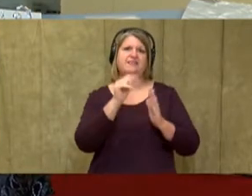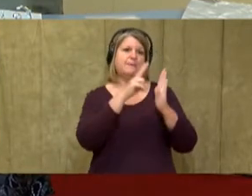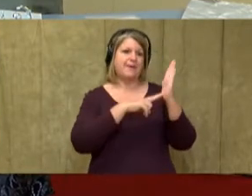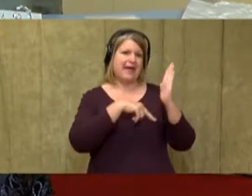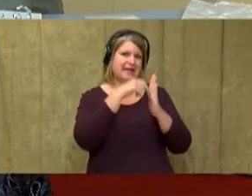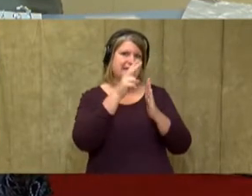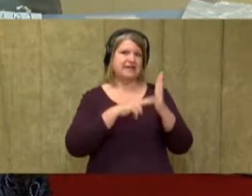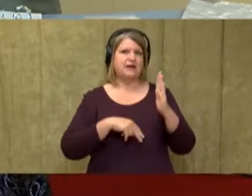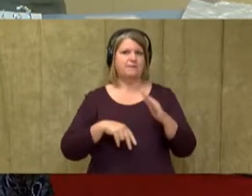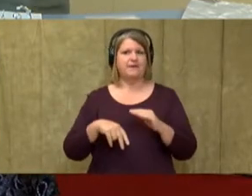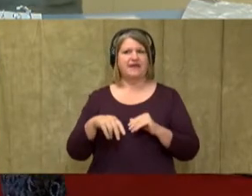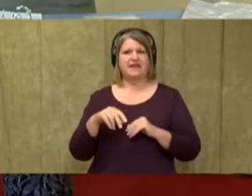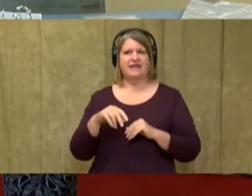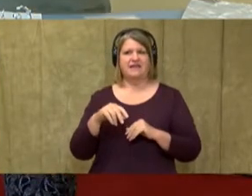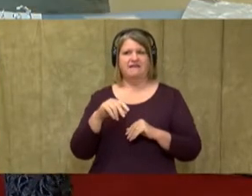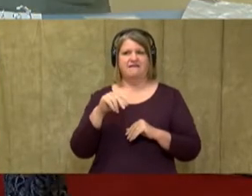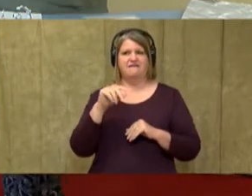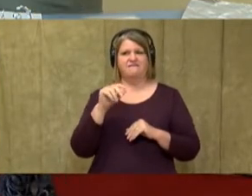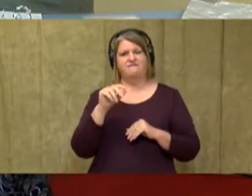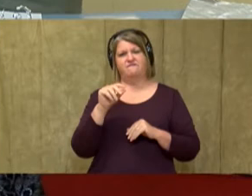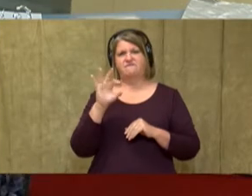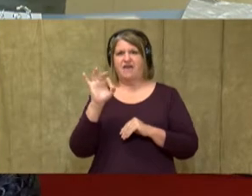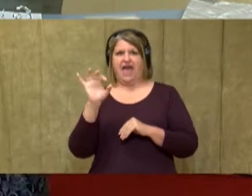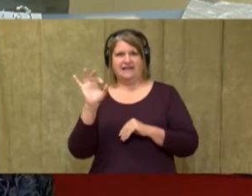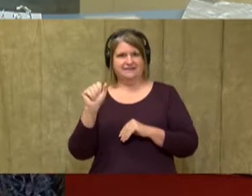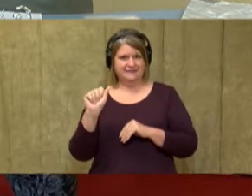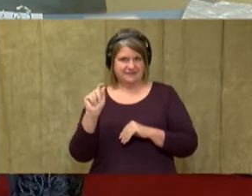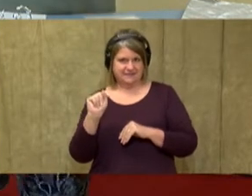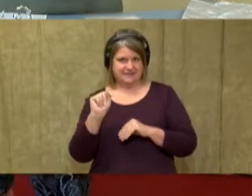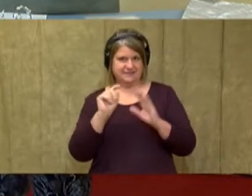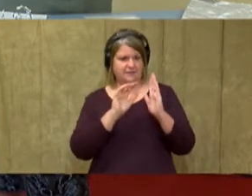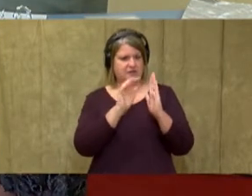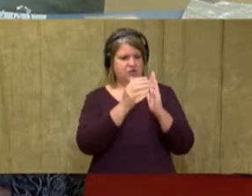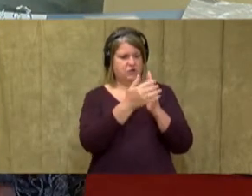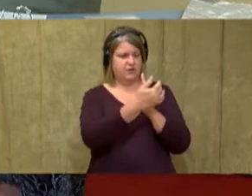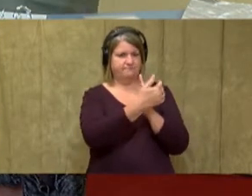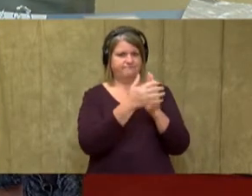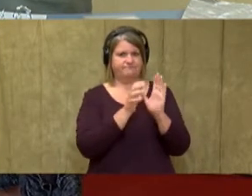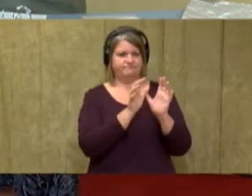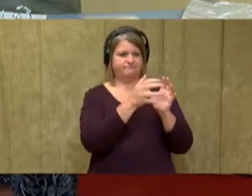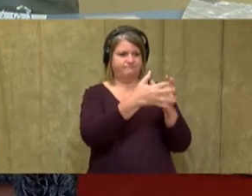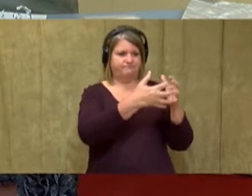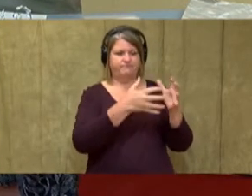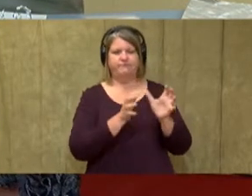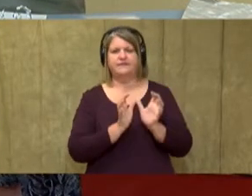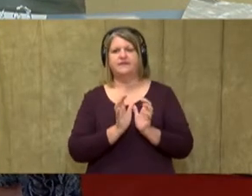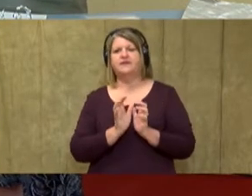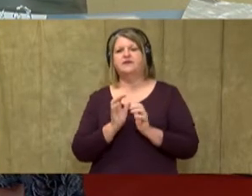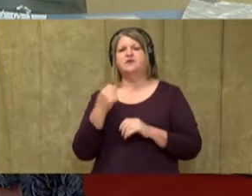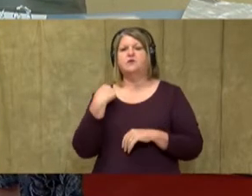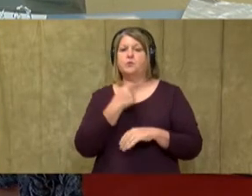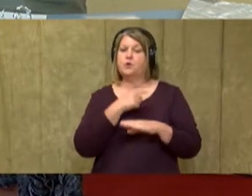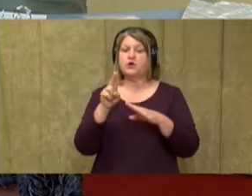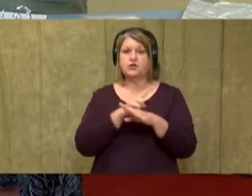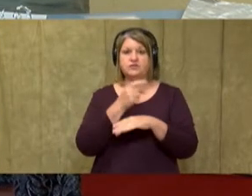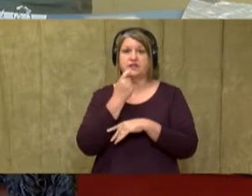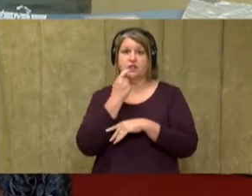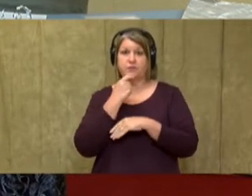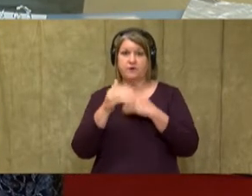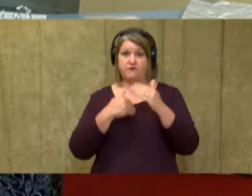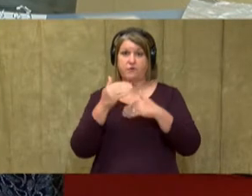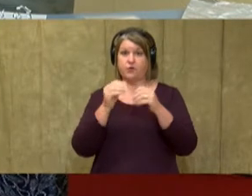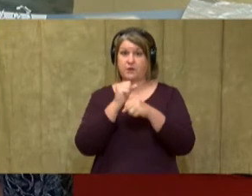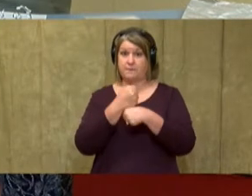going to be fat, something you could put your hands around. All right. So what we're using today is aluminum foil to make our sculpture.